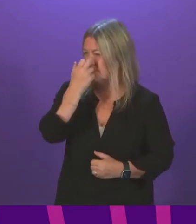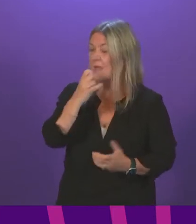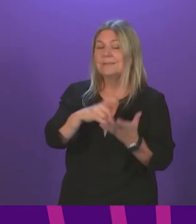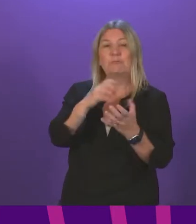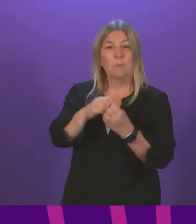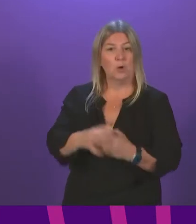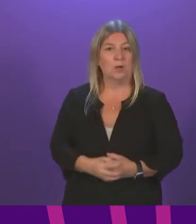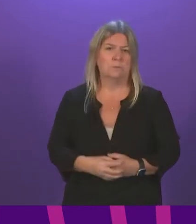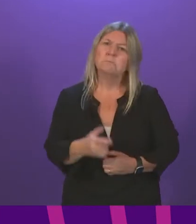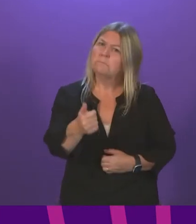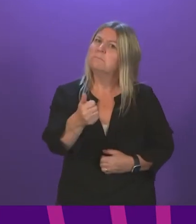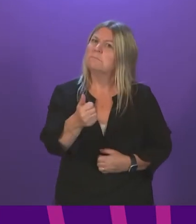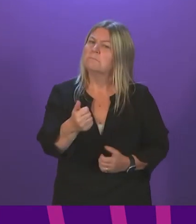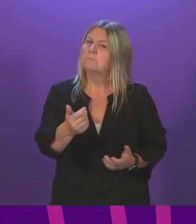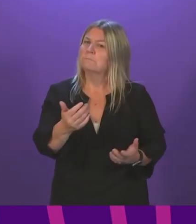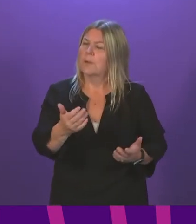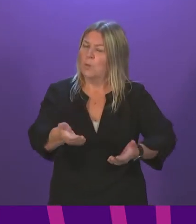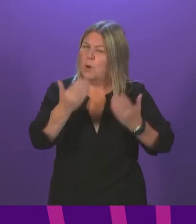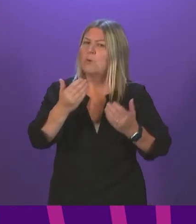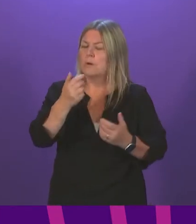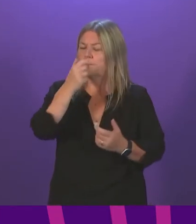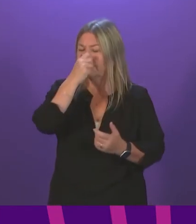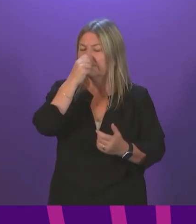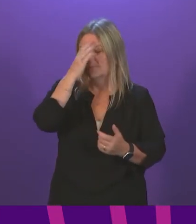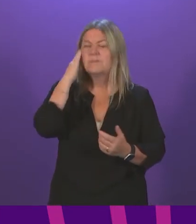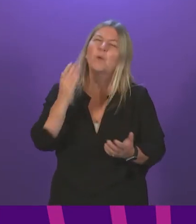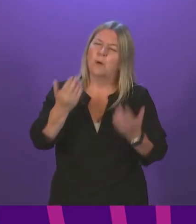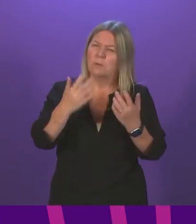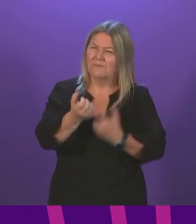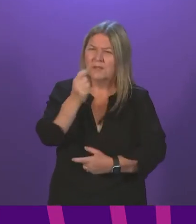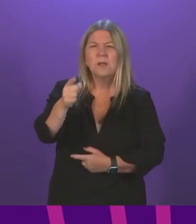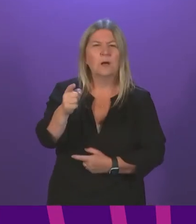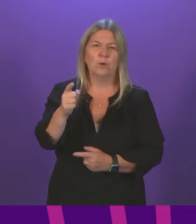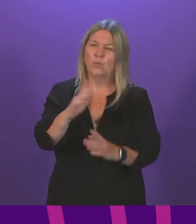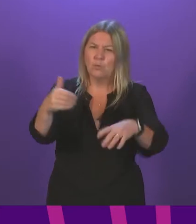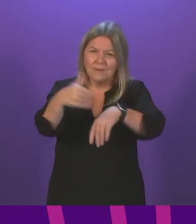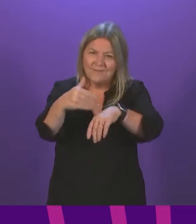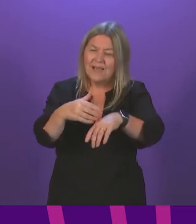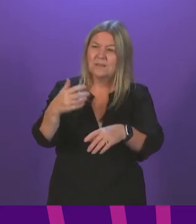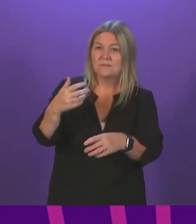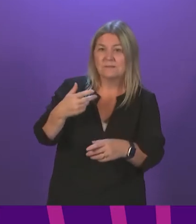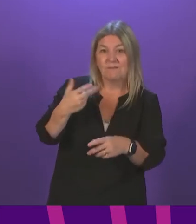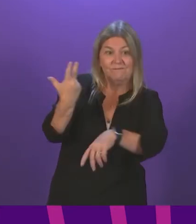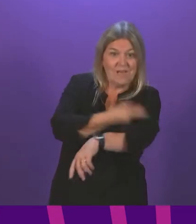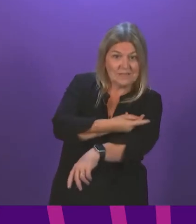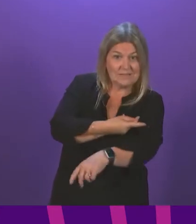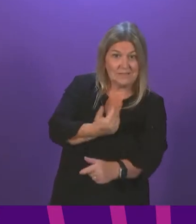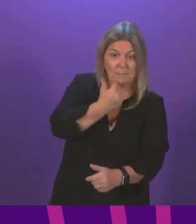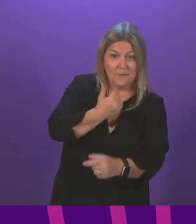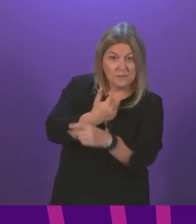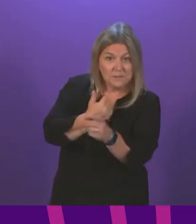very welcome to hear from the Cabinet Secretary that this should not impact on access to vaccines. Does that also include the possibility of